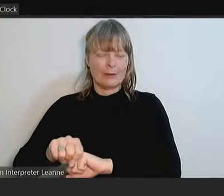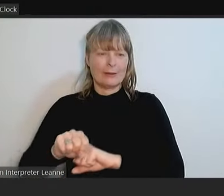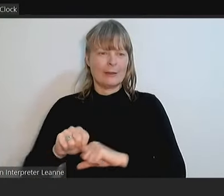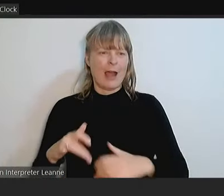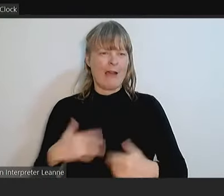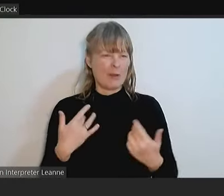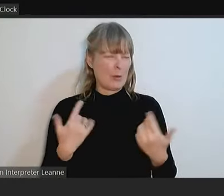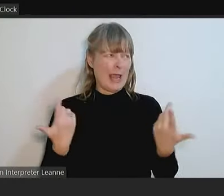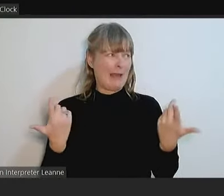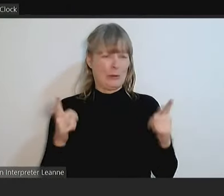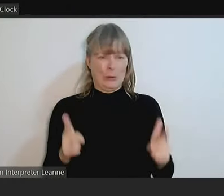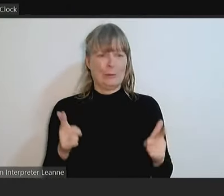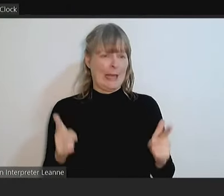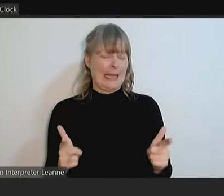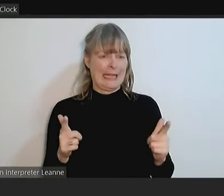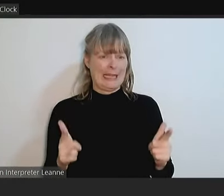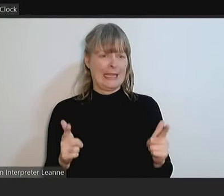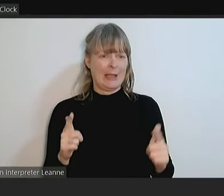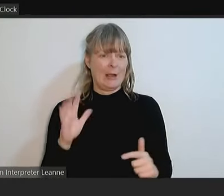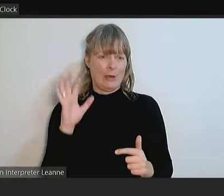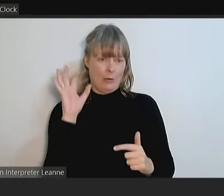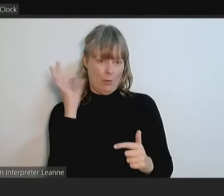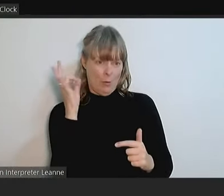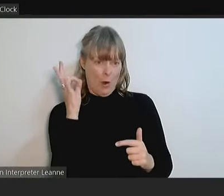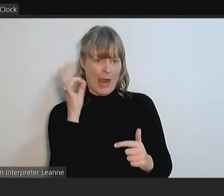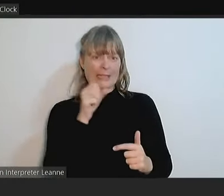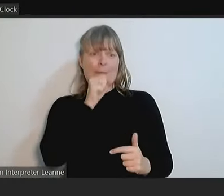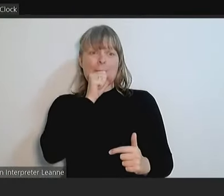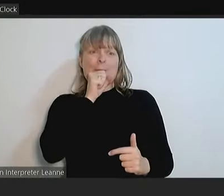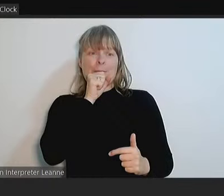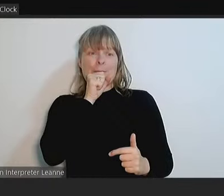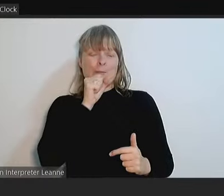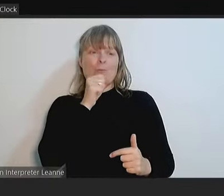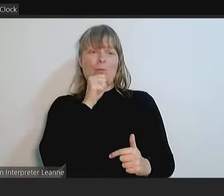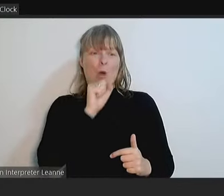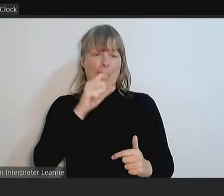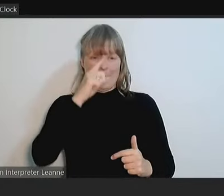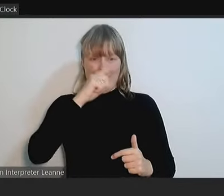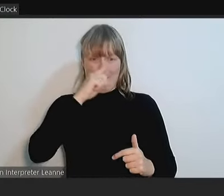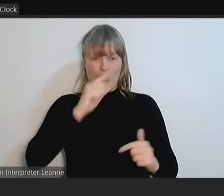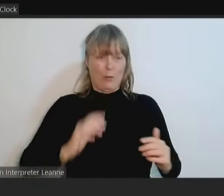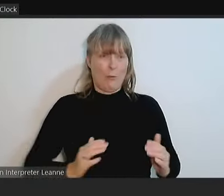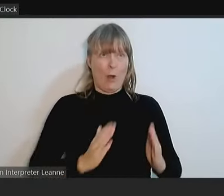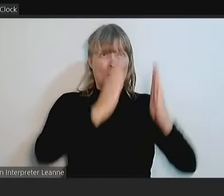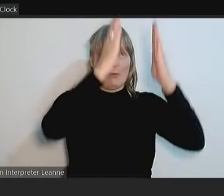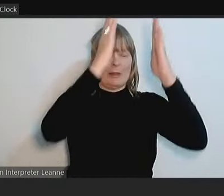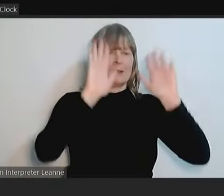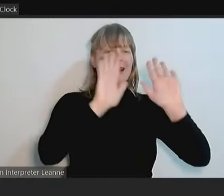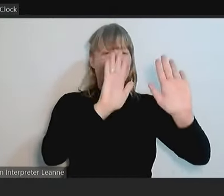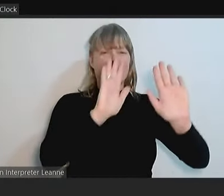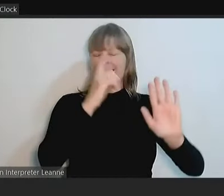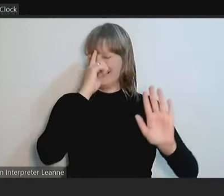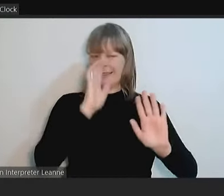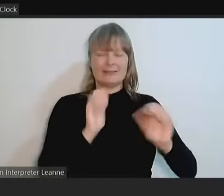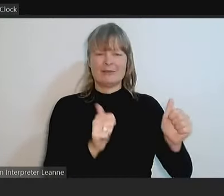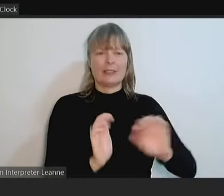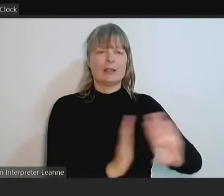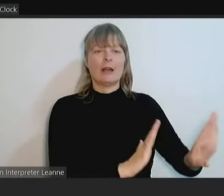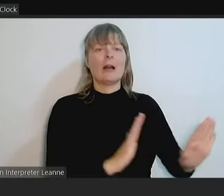white men- time ...similised in monuments. By creating another monument, I'd rather see art integrated